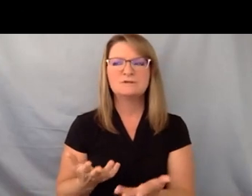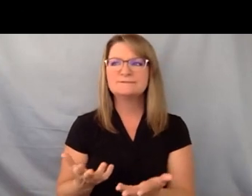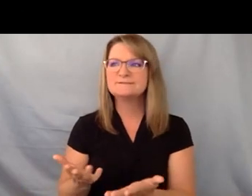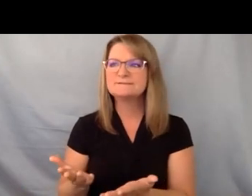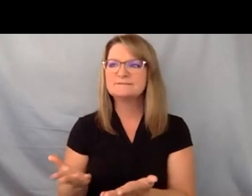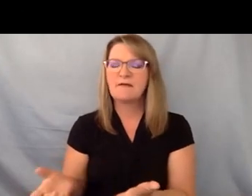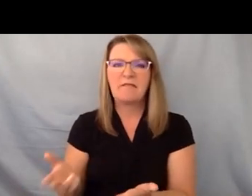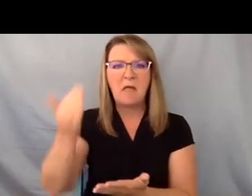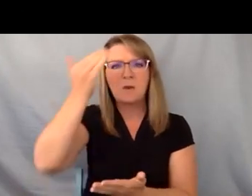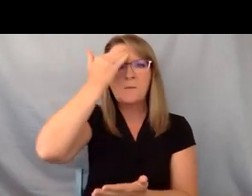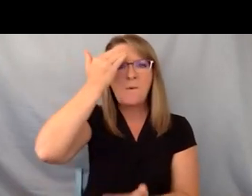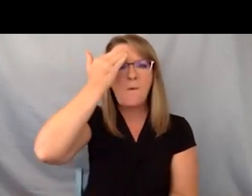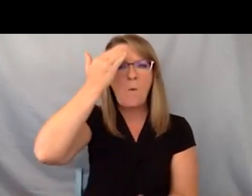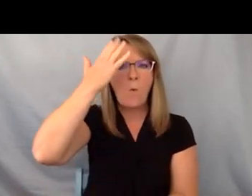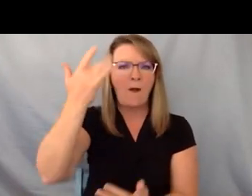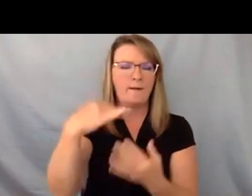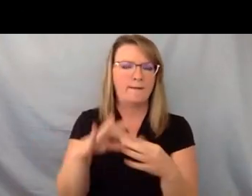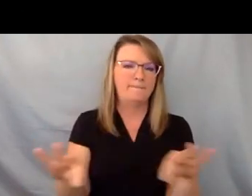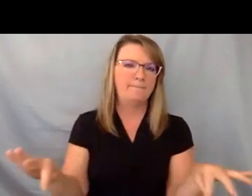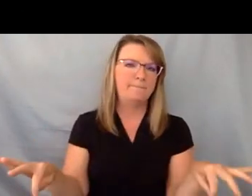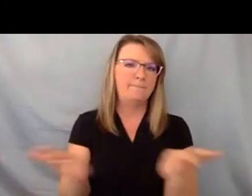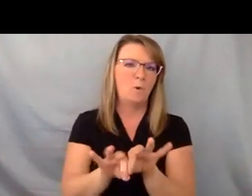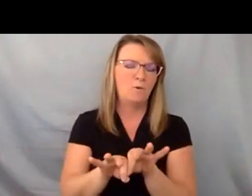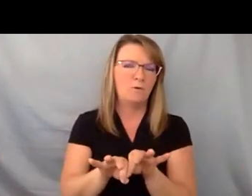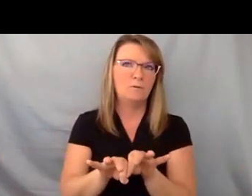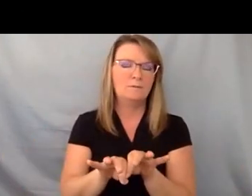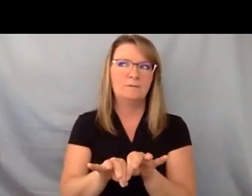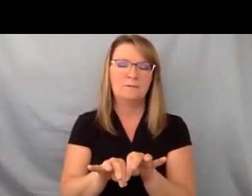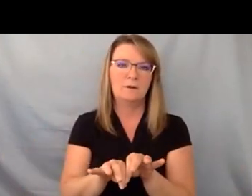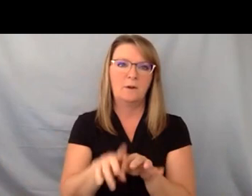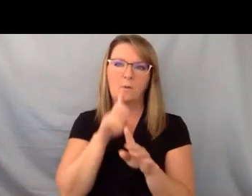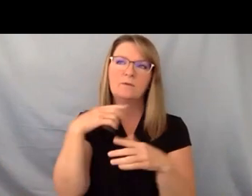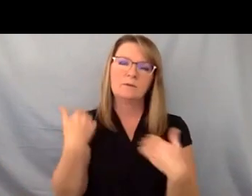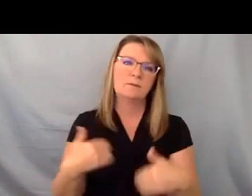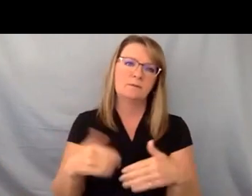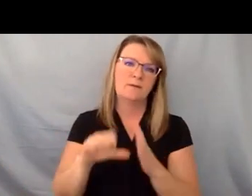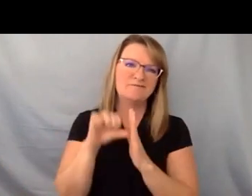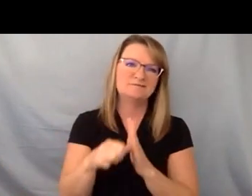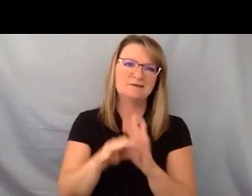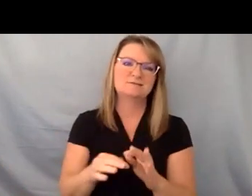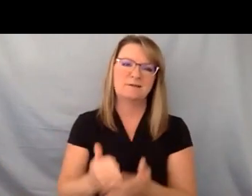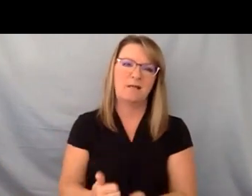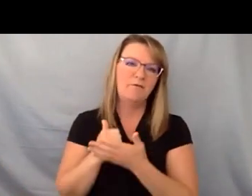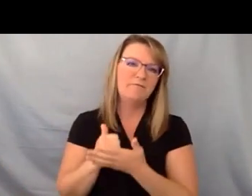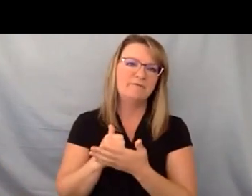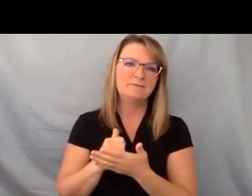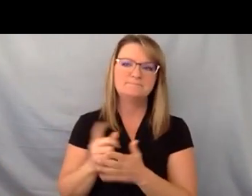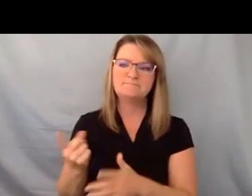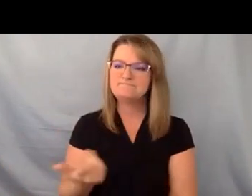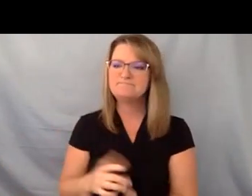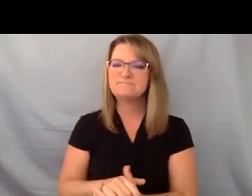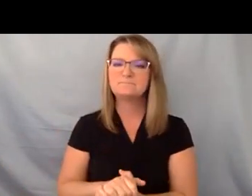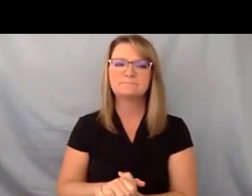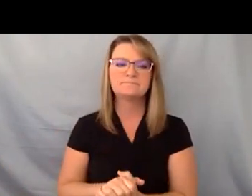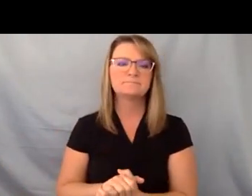to know like why it's important and that how helpful it can be you know you know often i see like we